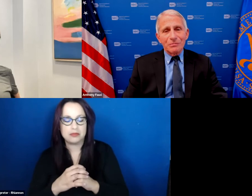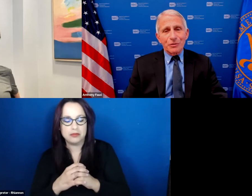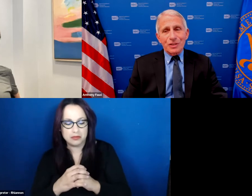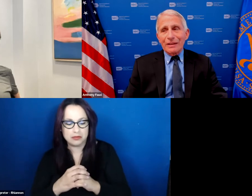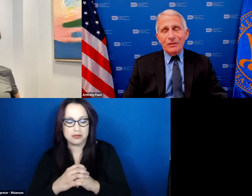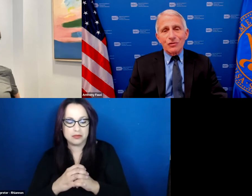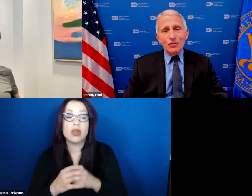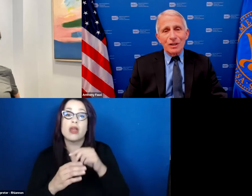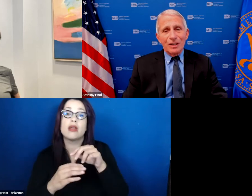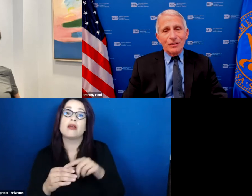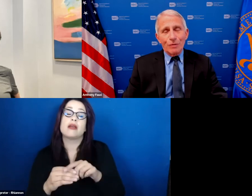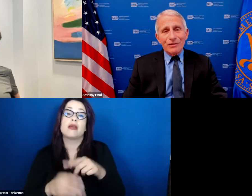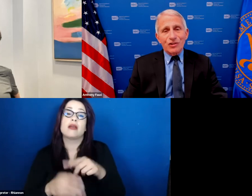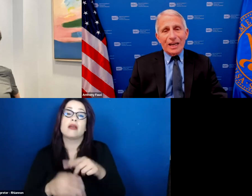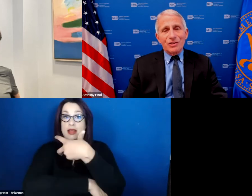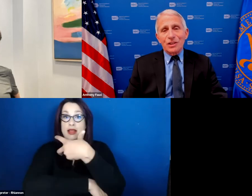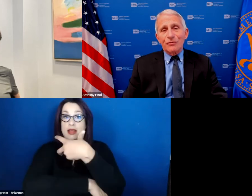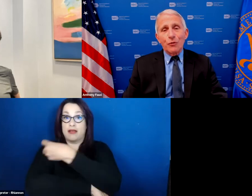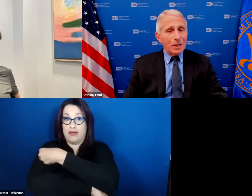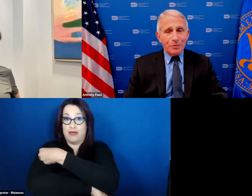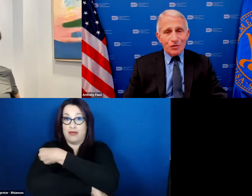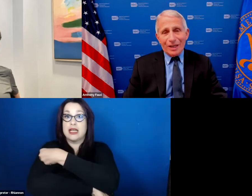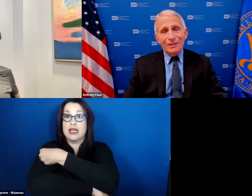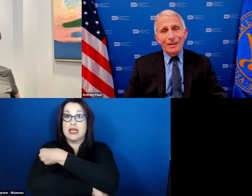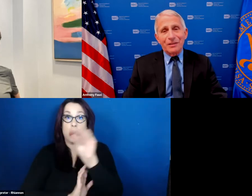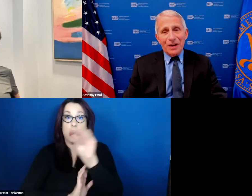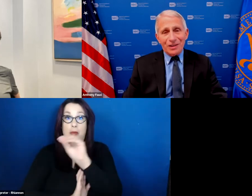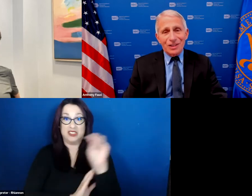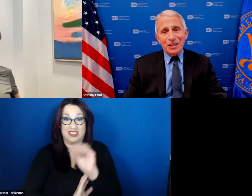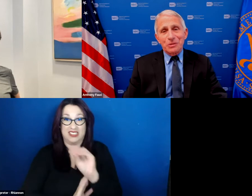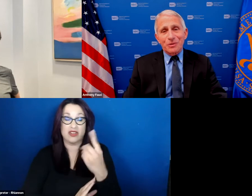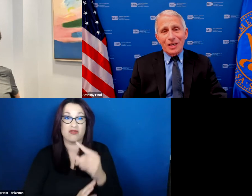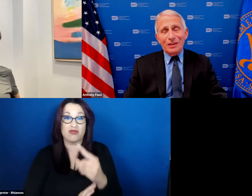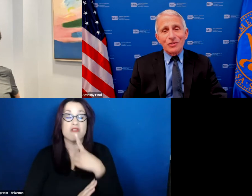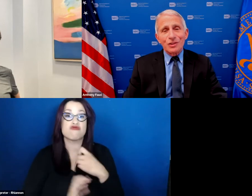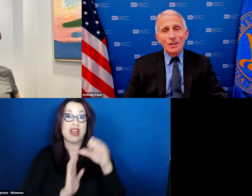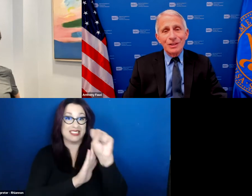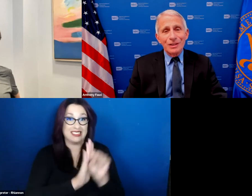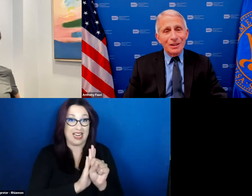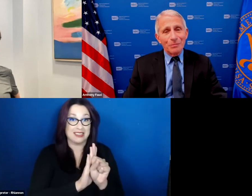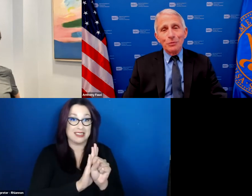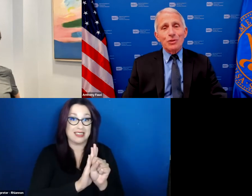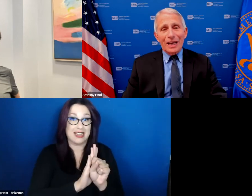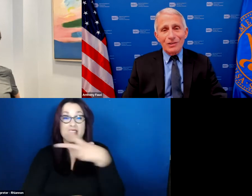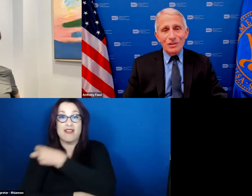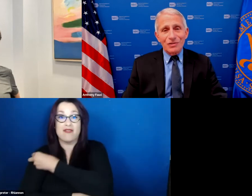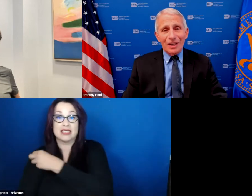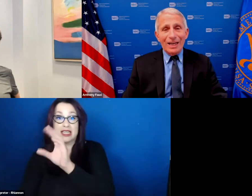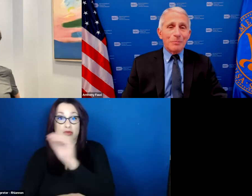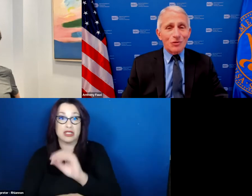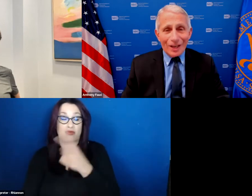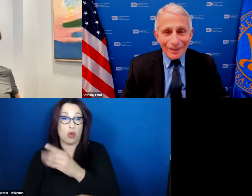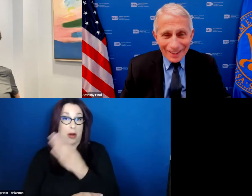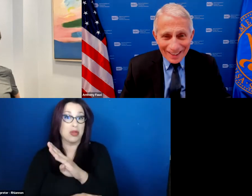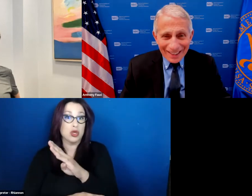percentage in the red states is 40 percent and the vaccination percentage in the blue states is